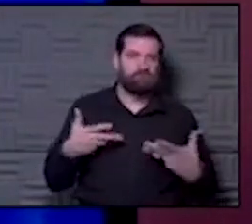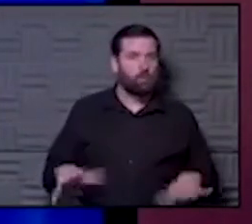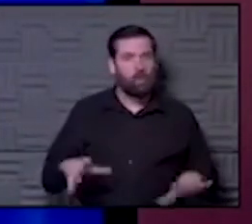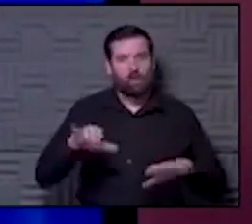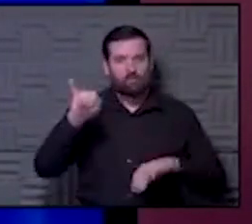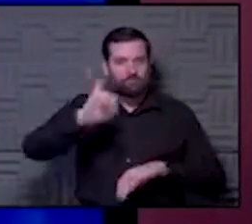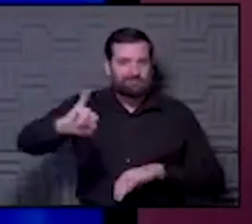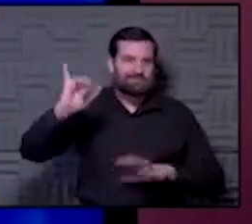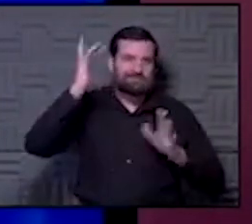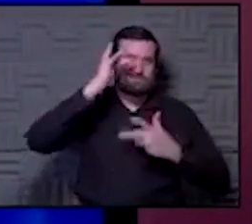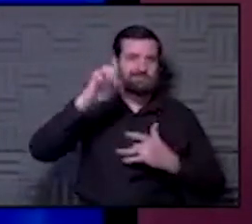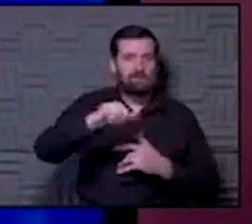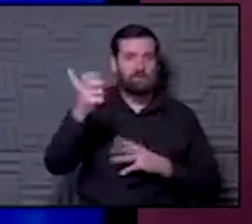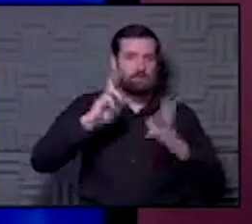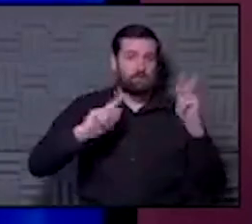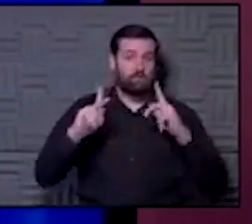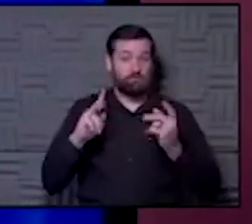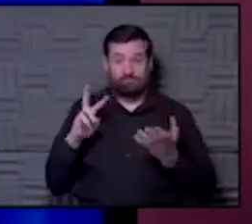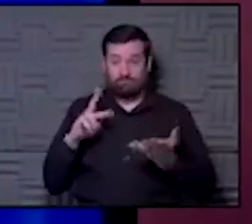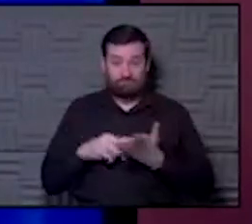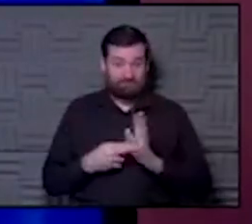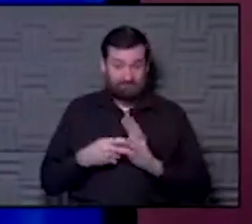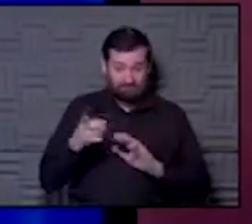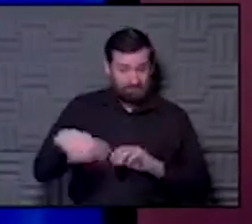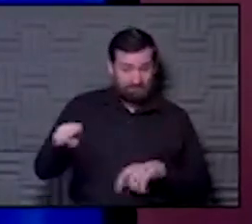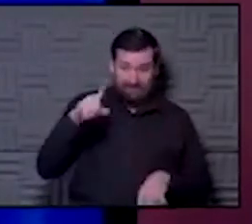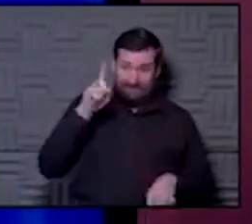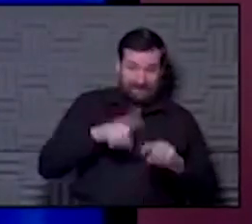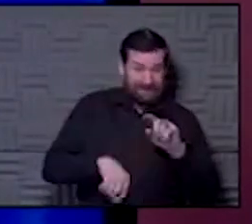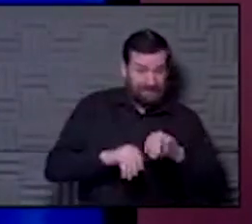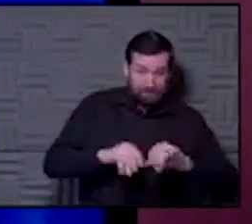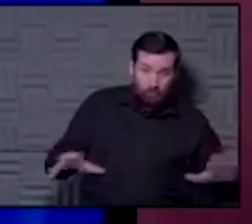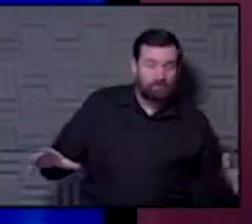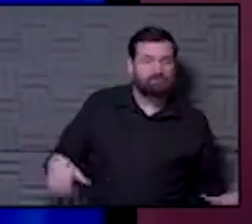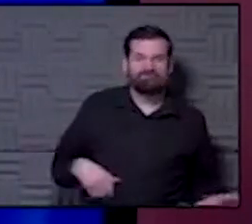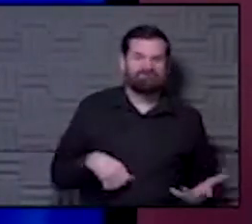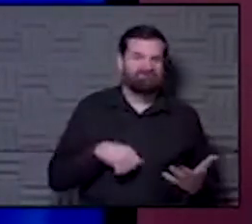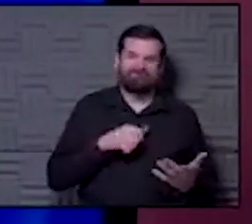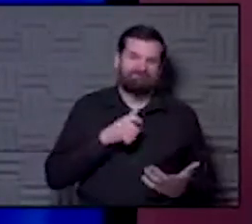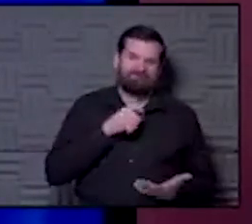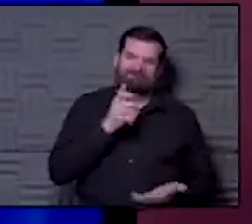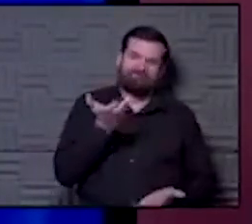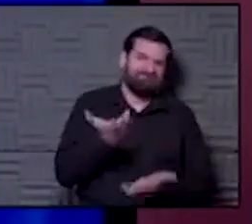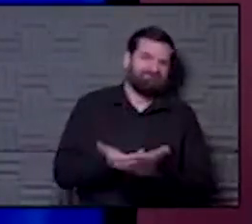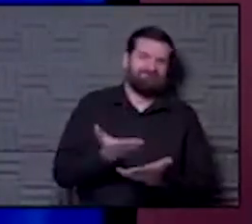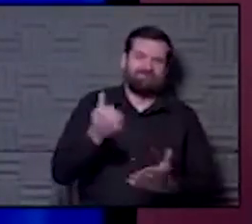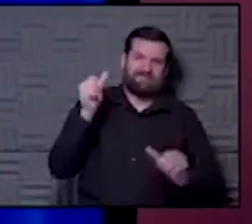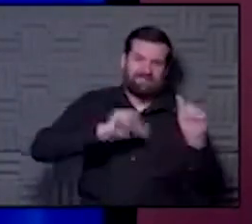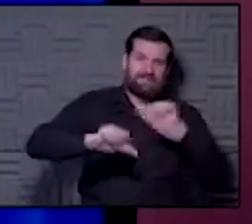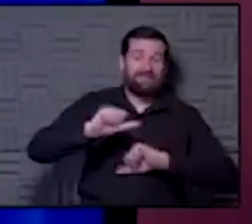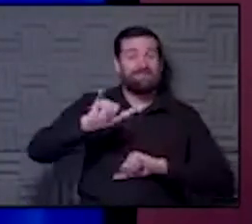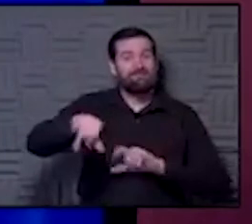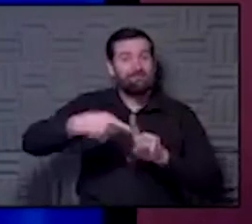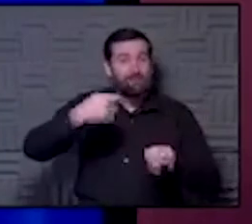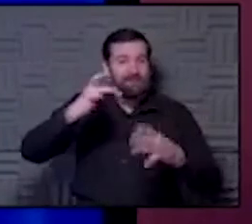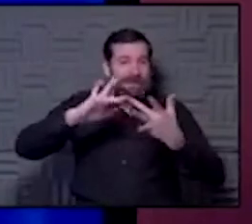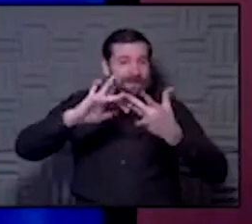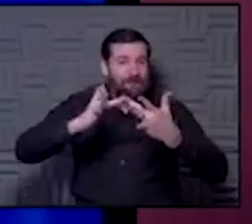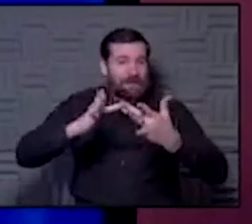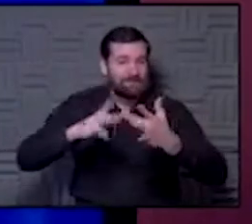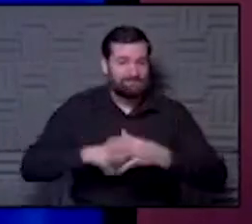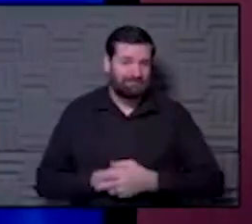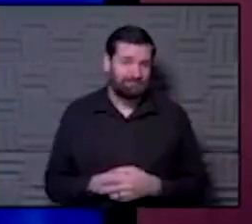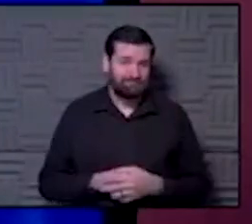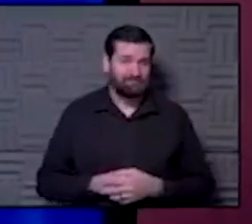infect others. And the idea that you can't transmit it to others is not founded in science. It's founded in the internet. Dangerous